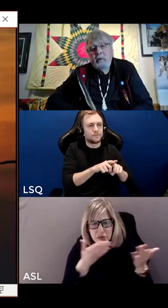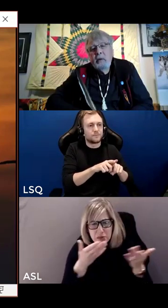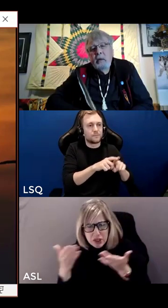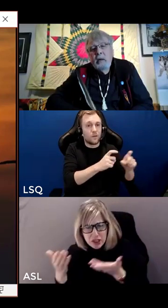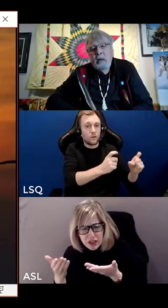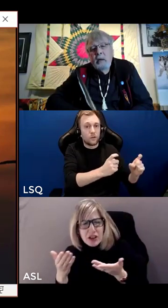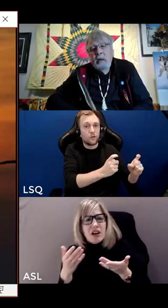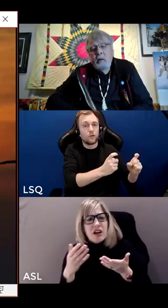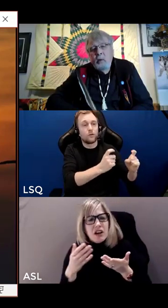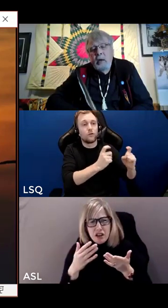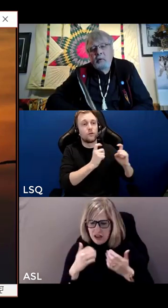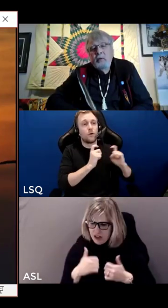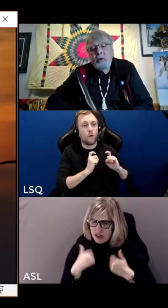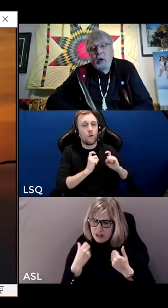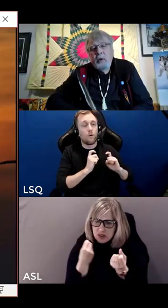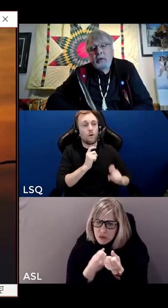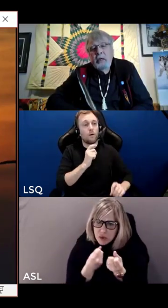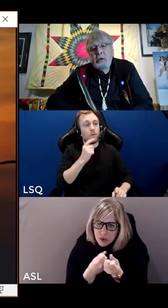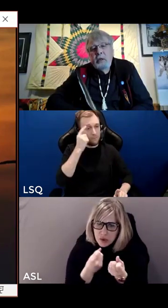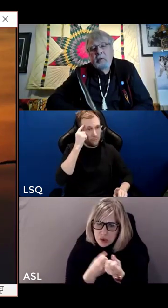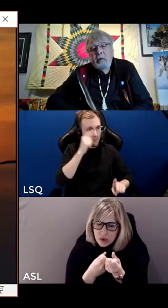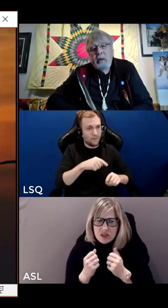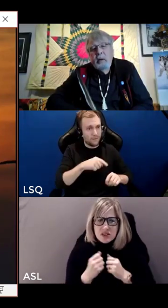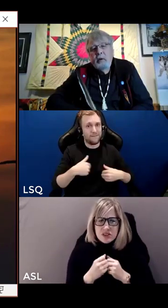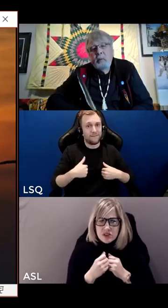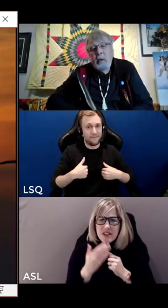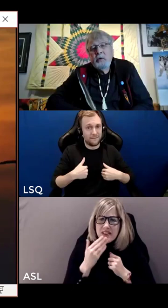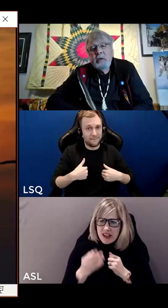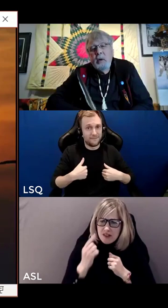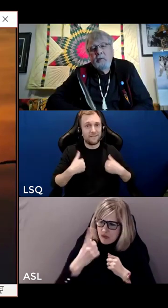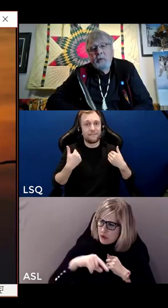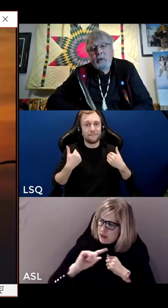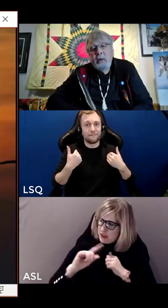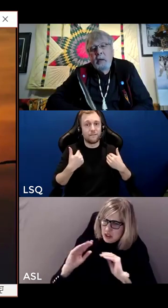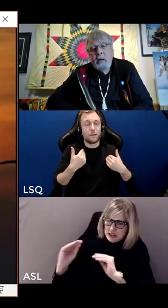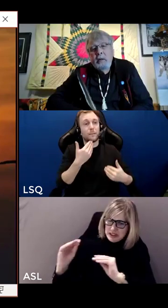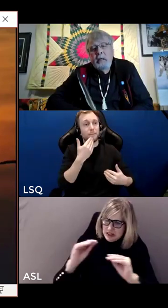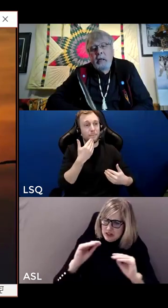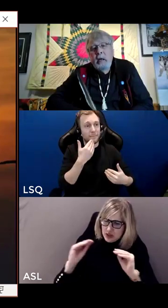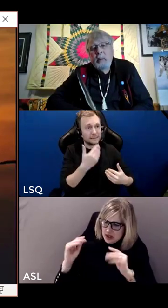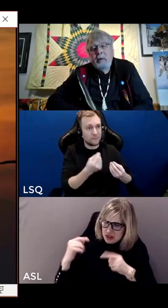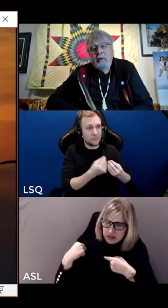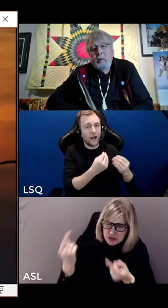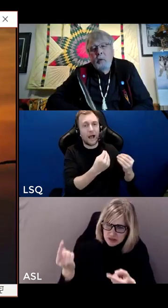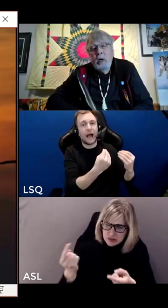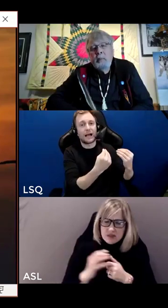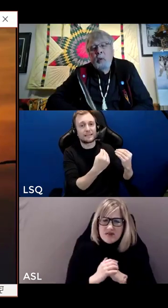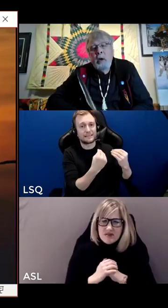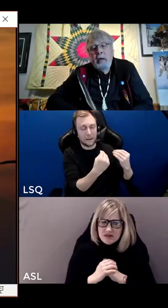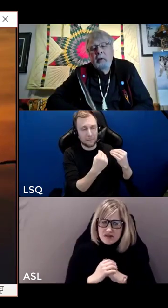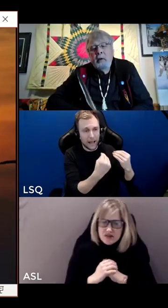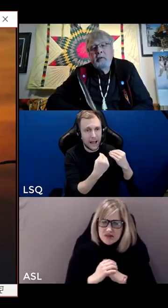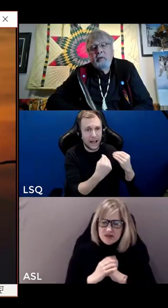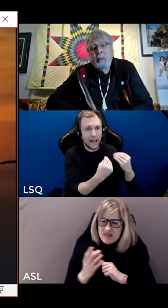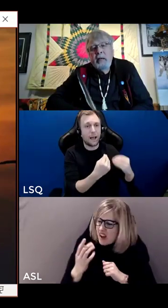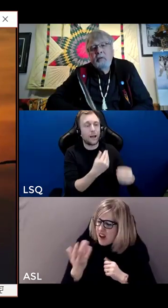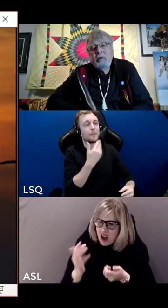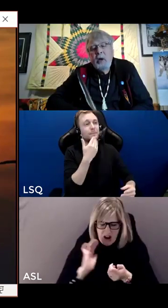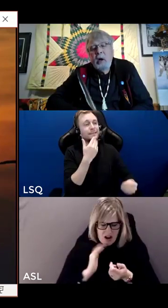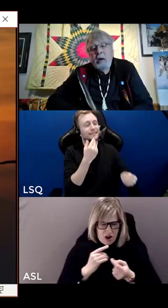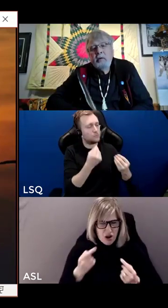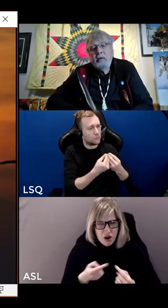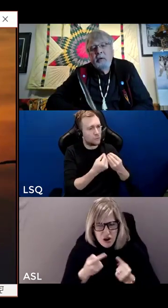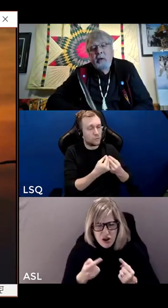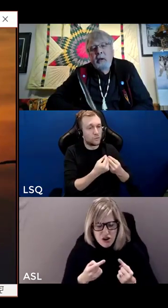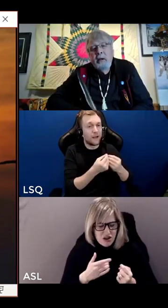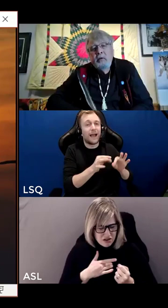might live. We're grateful for all their teachings and we're especially grateful that they help us to wipe away the hurts and pains